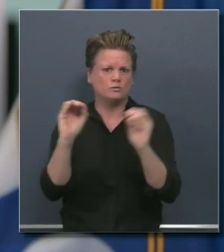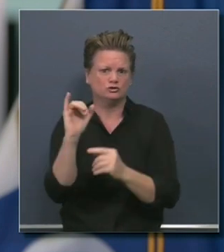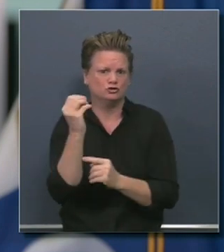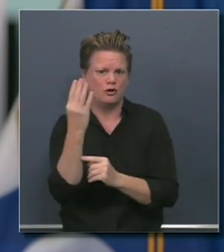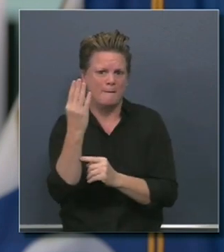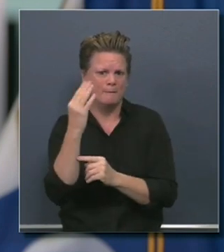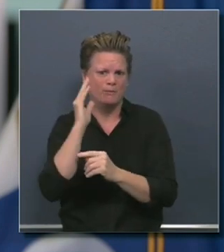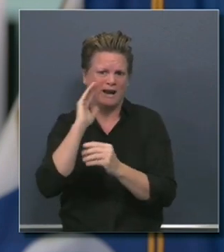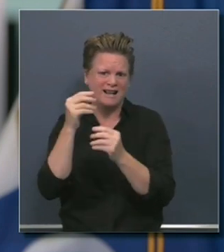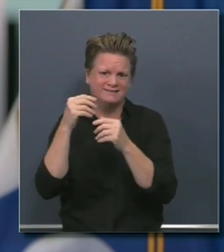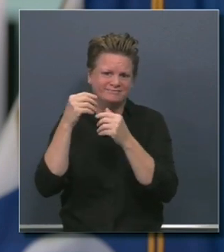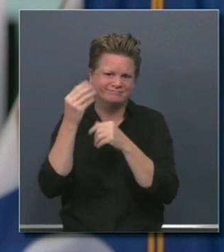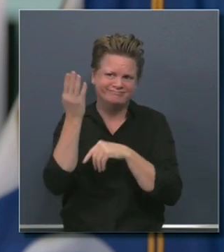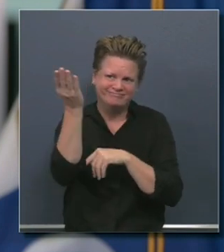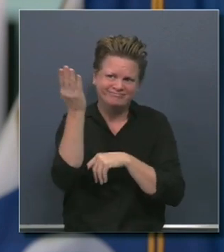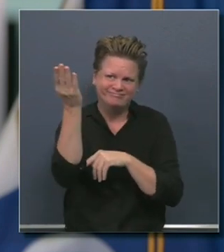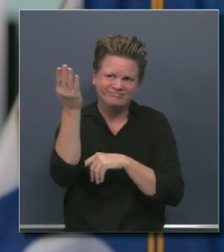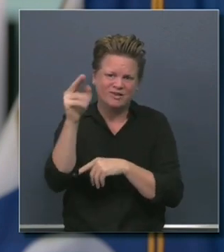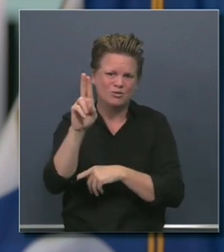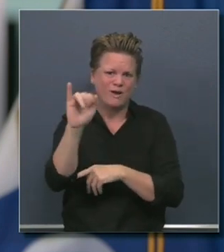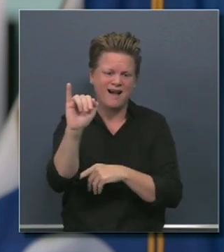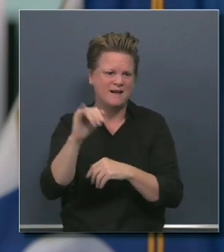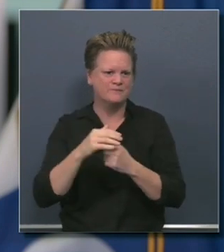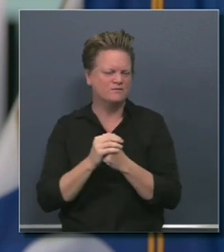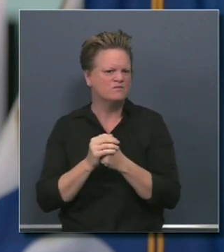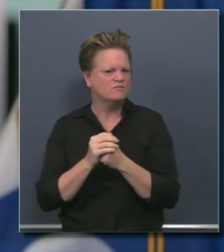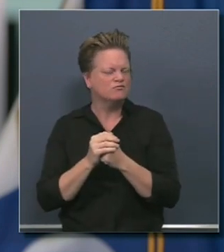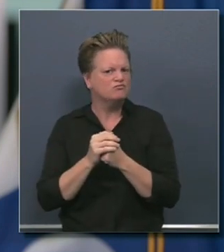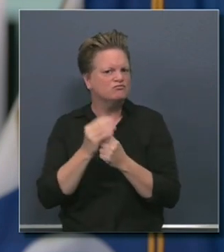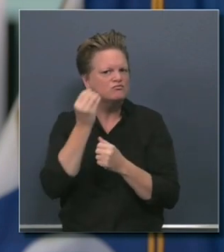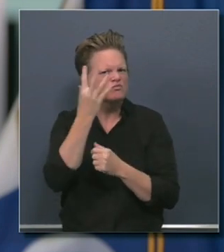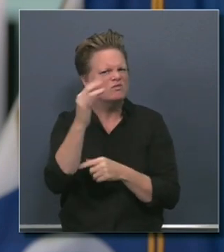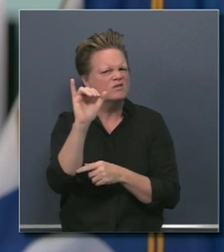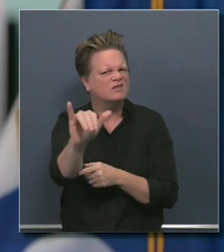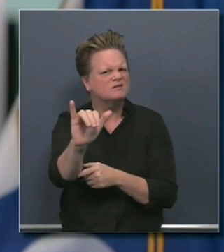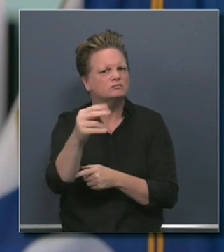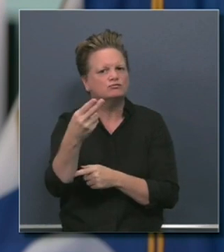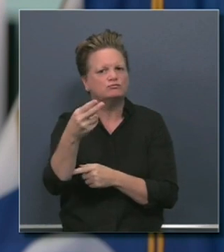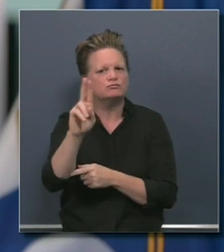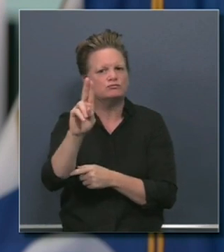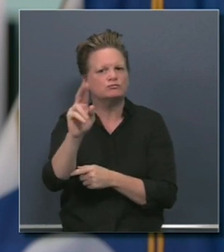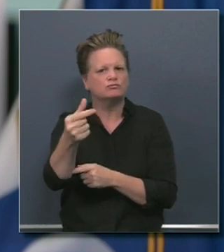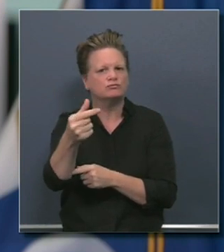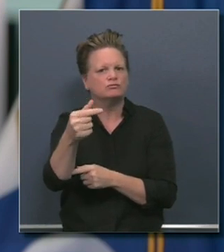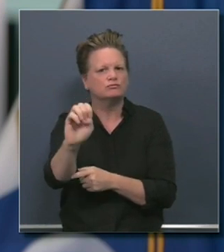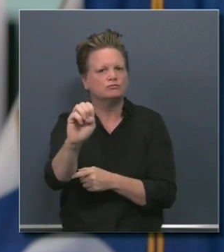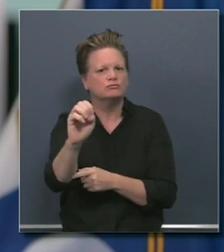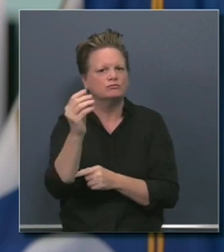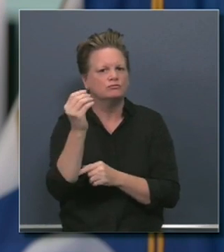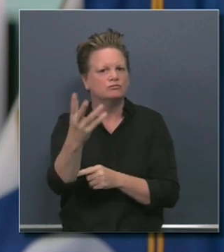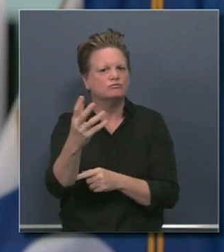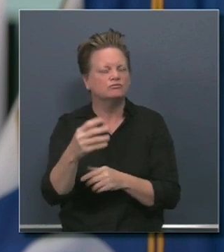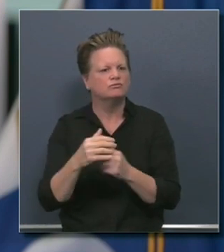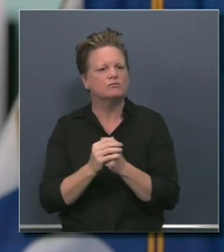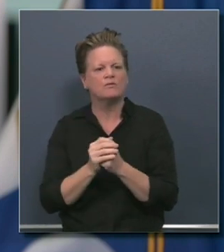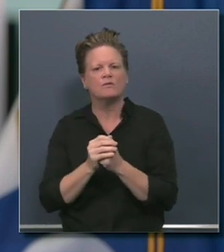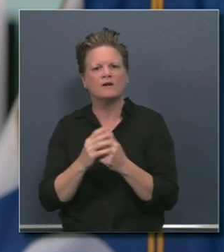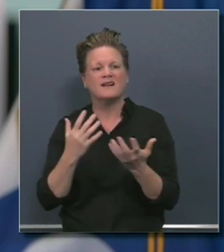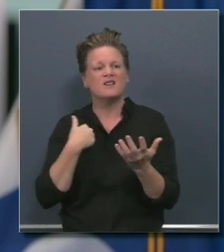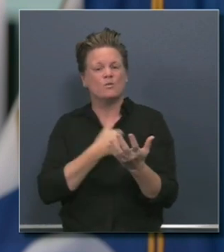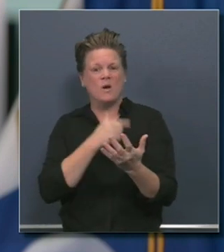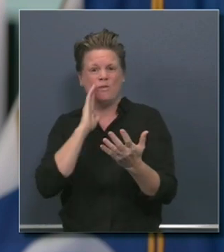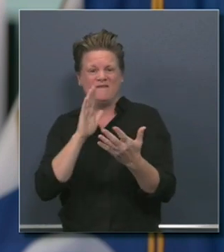that's not only presented to us here in the state of California, but it's a challenge that will be felt all across